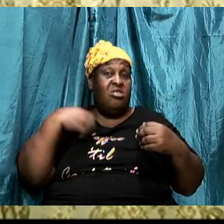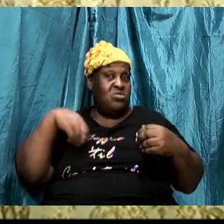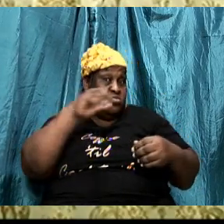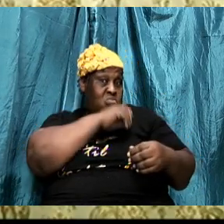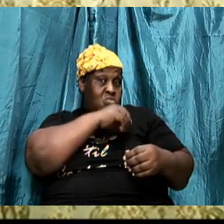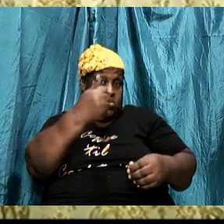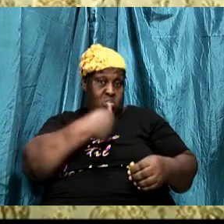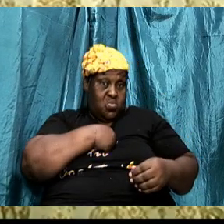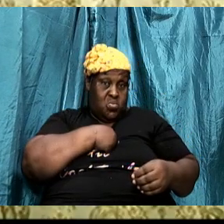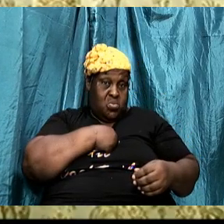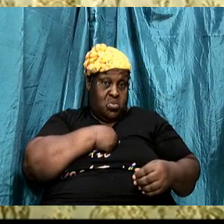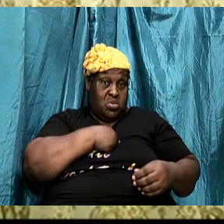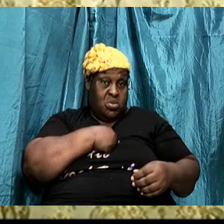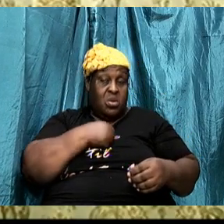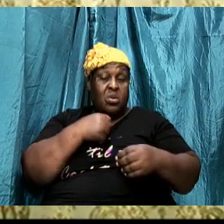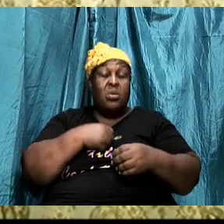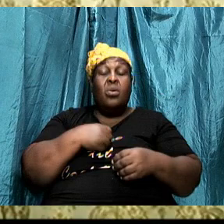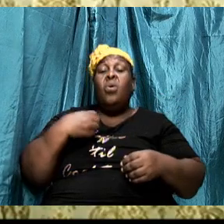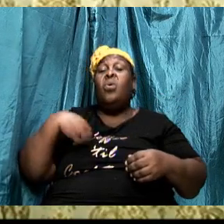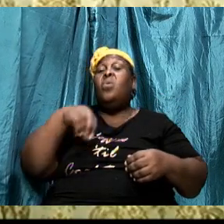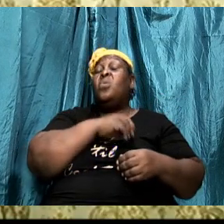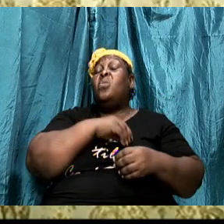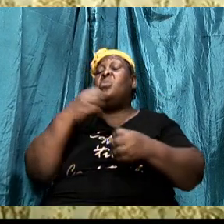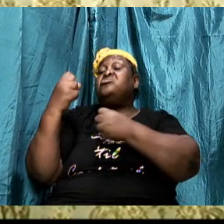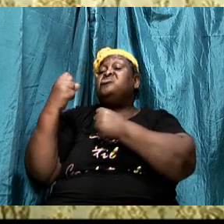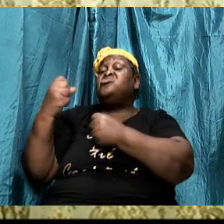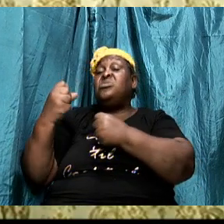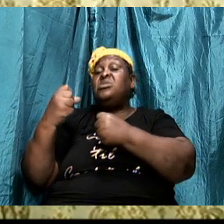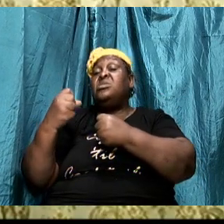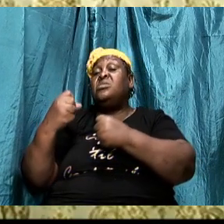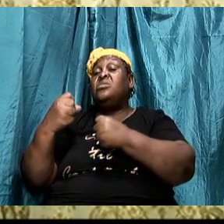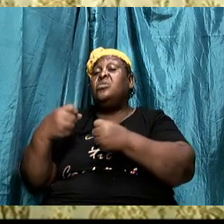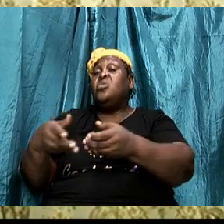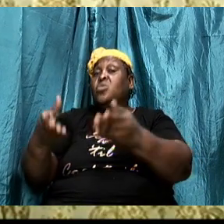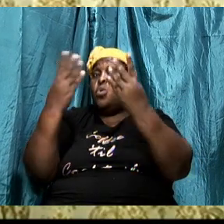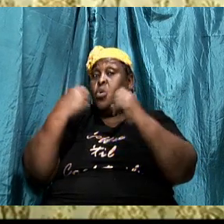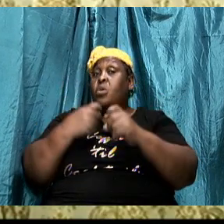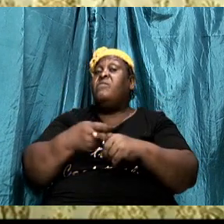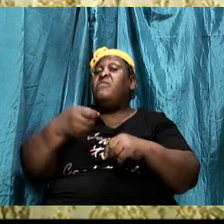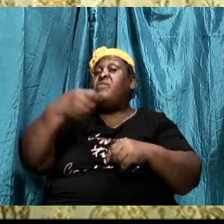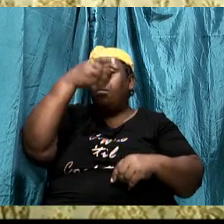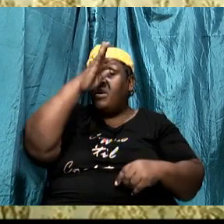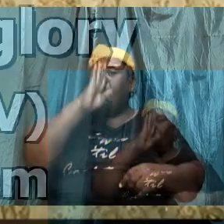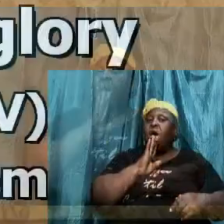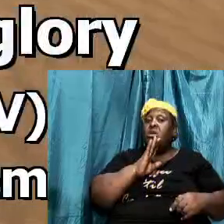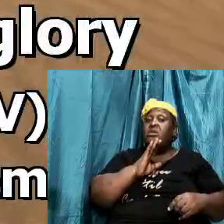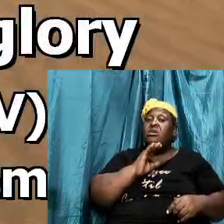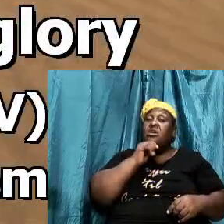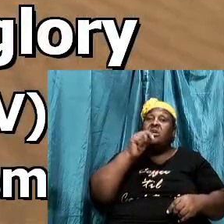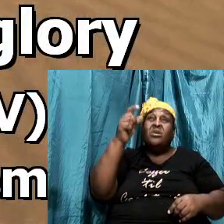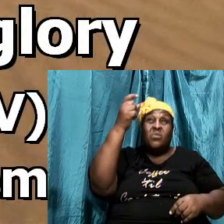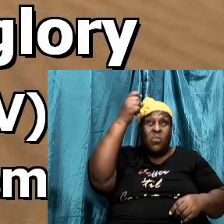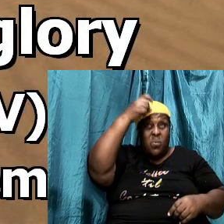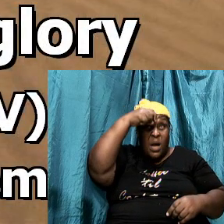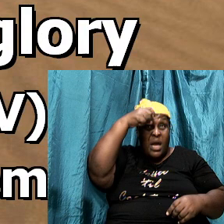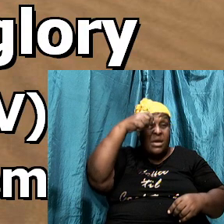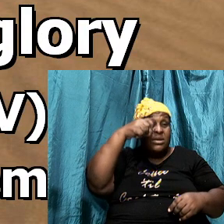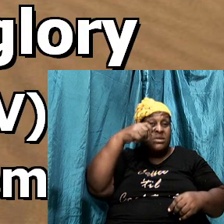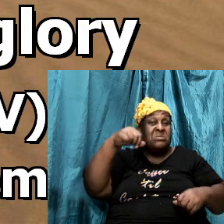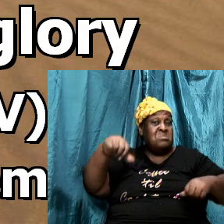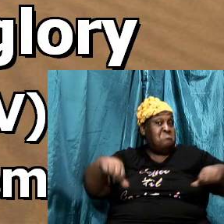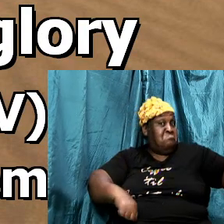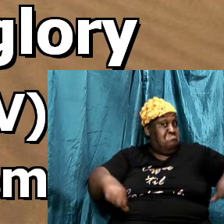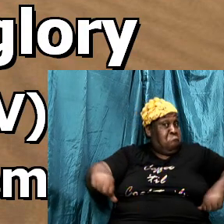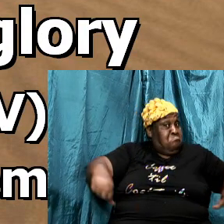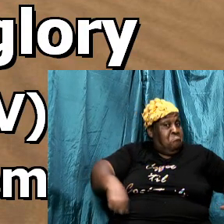comes from God. Let not the wise boast of their wisdom or the strong boast